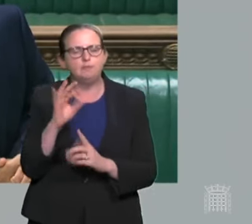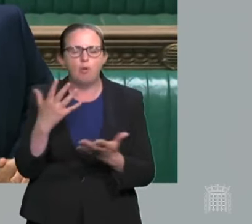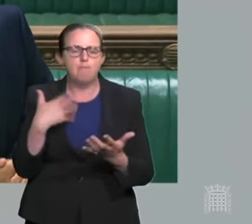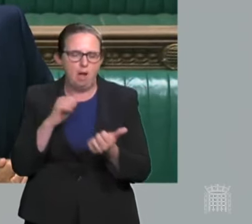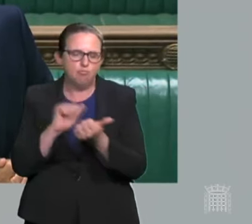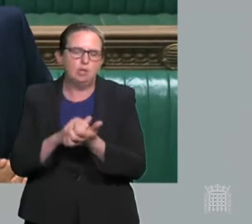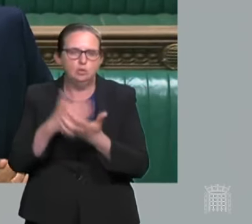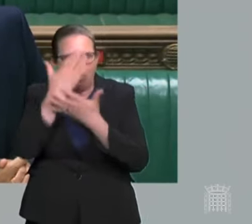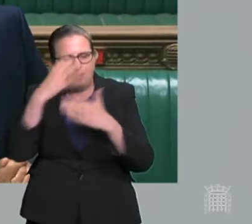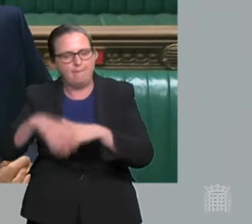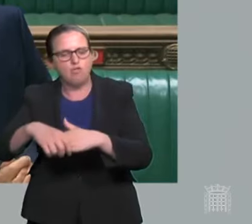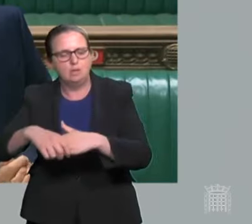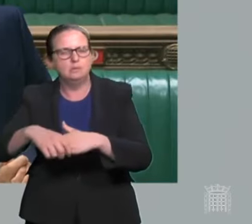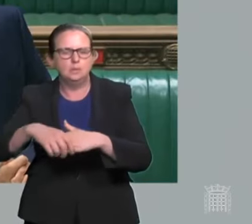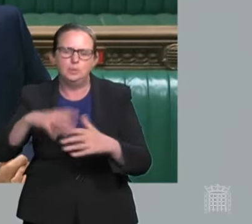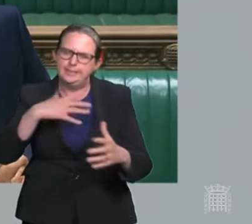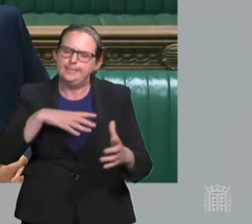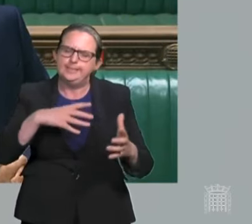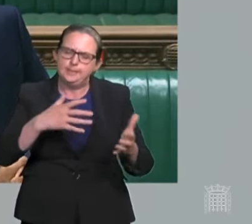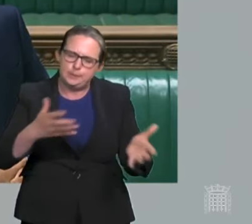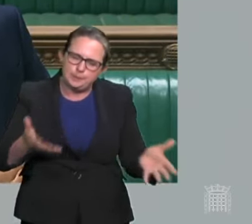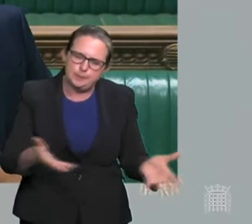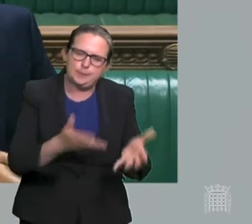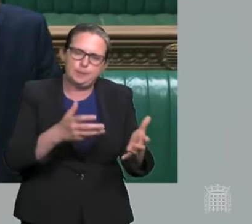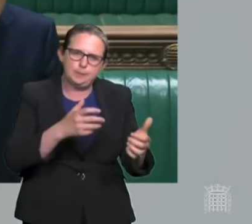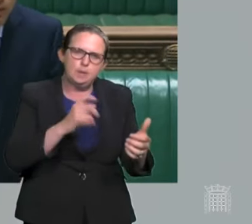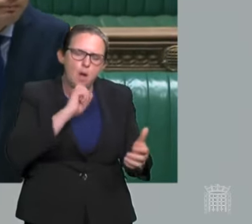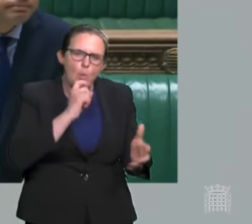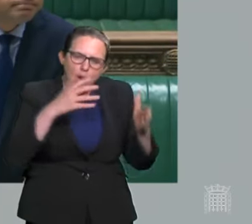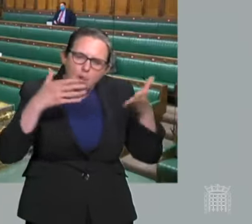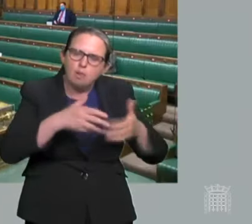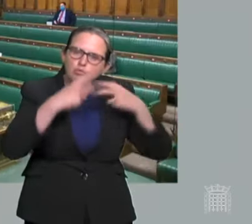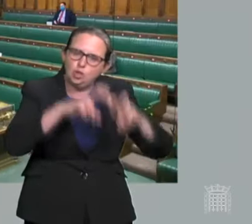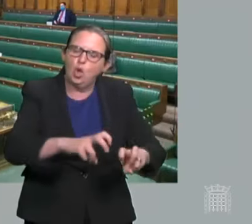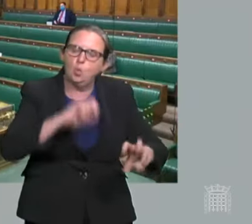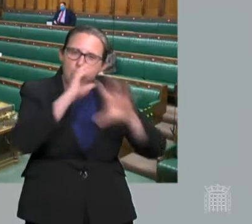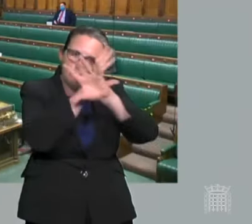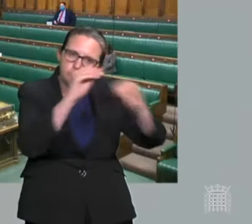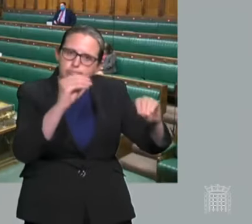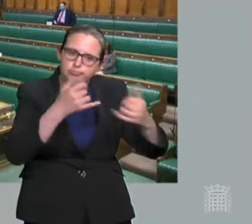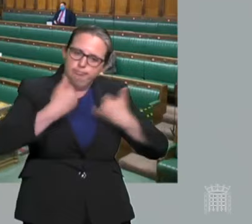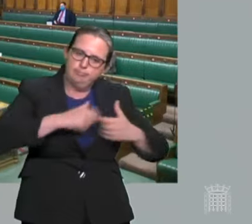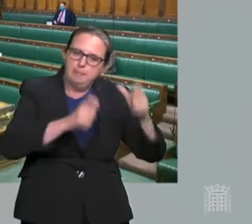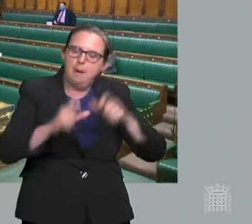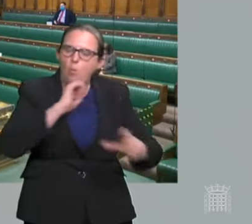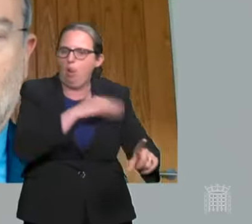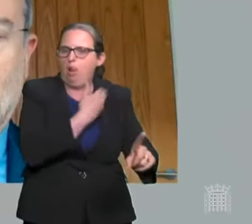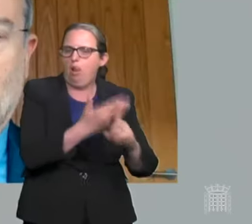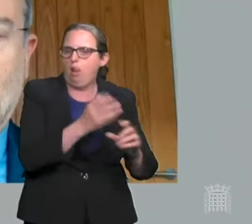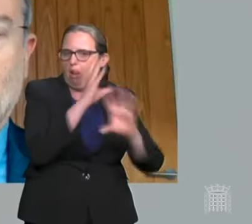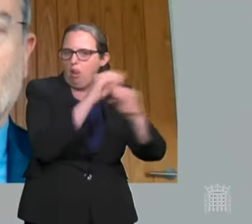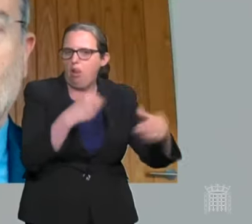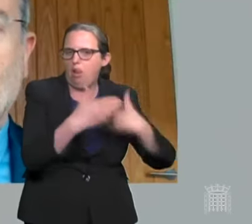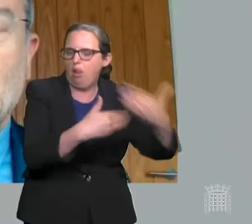give more confidence to the immunosuppressed. And we will be saying more on this shortly. We now go to Paul Blomfield.